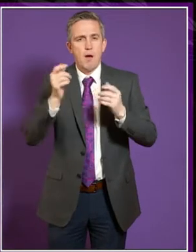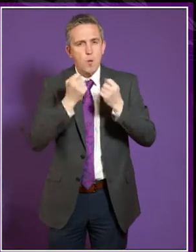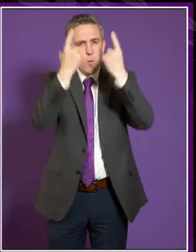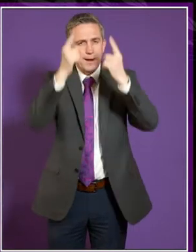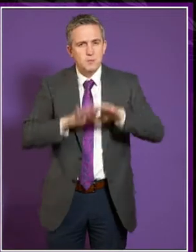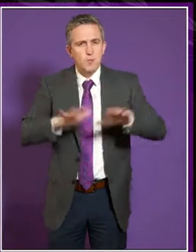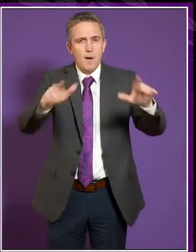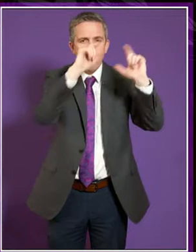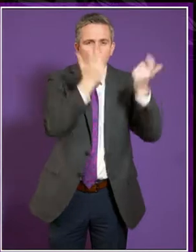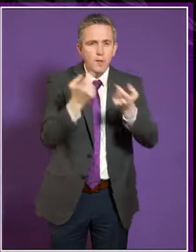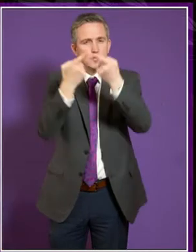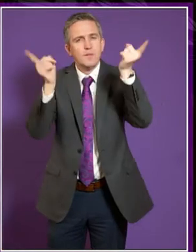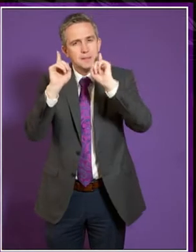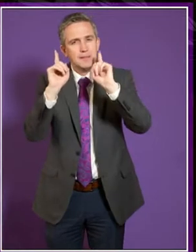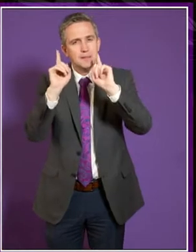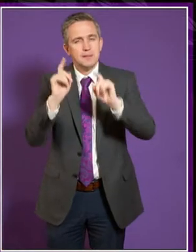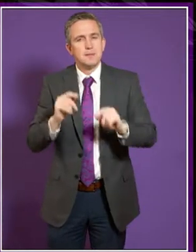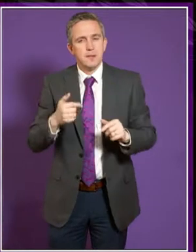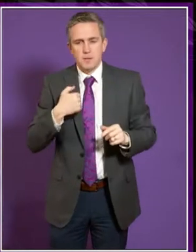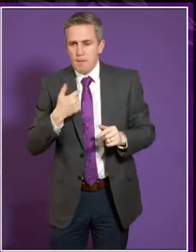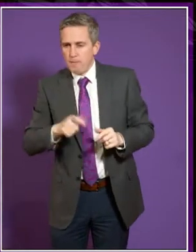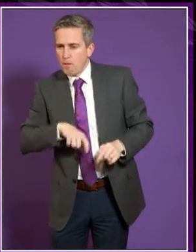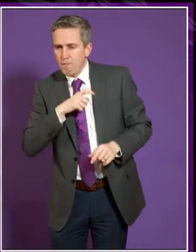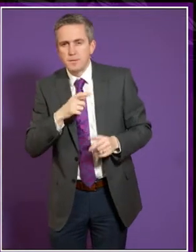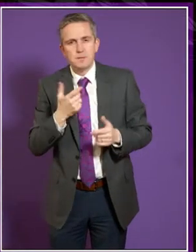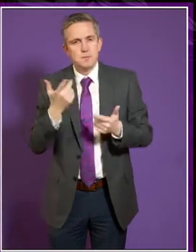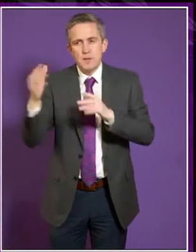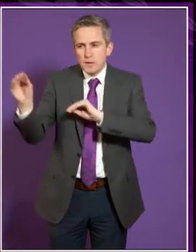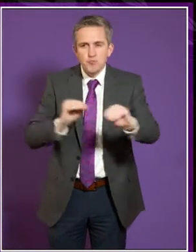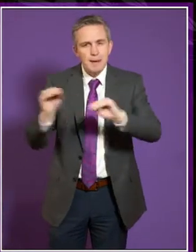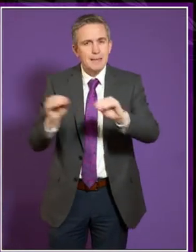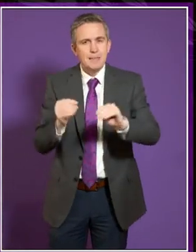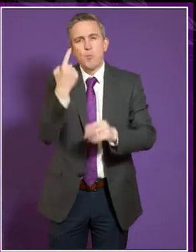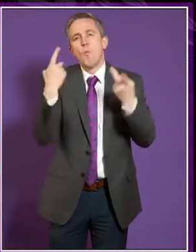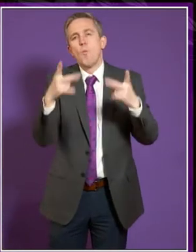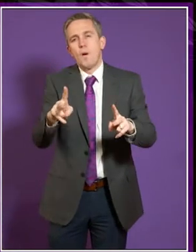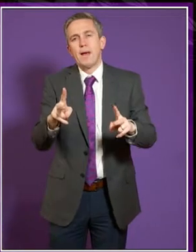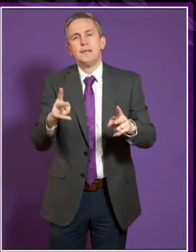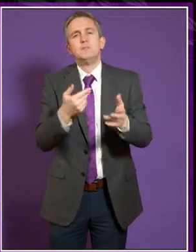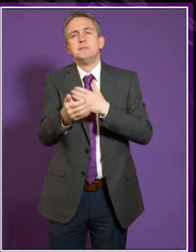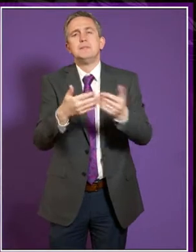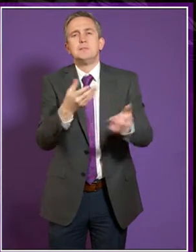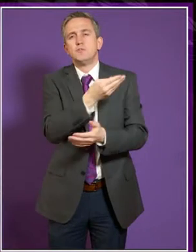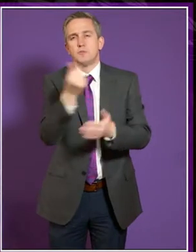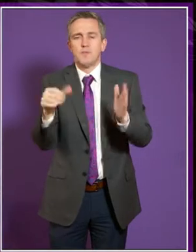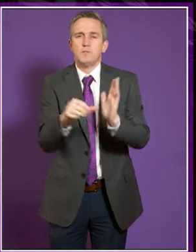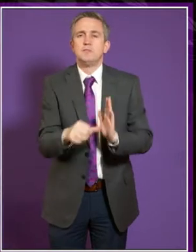tie into other work. And I'm really hopeful about this. This training is a first point to try and address the point you raise.